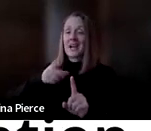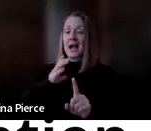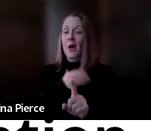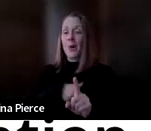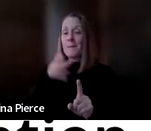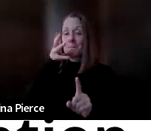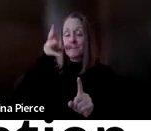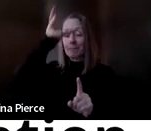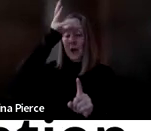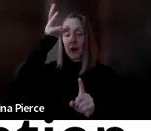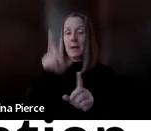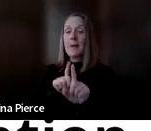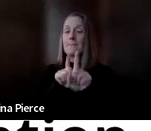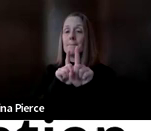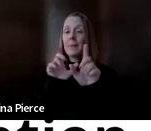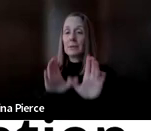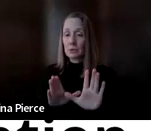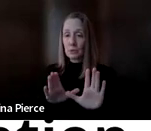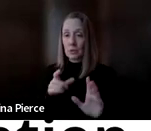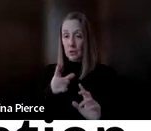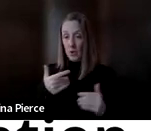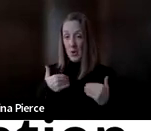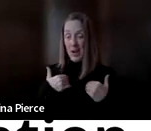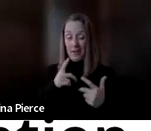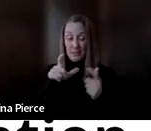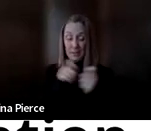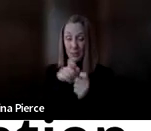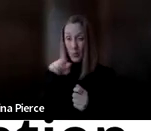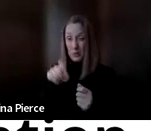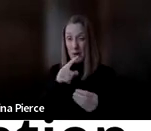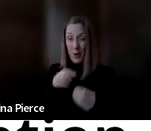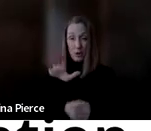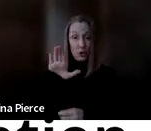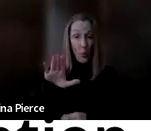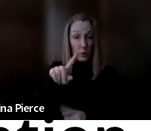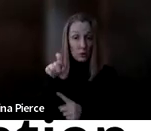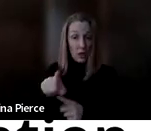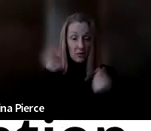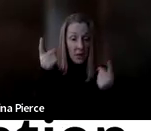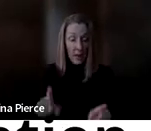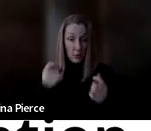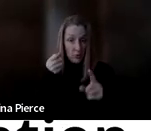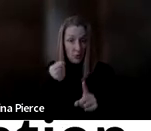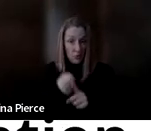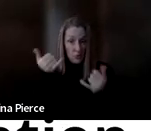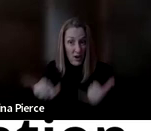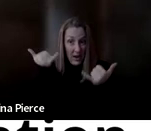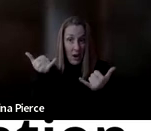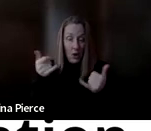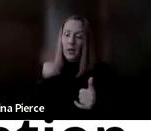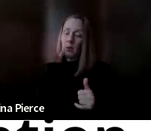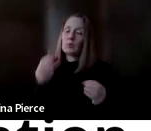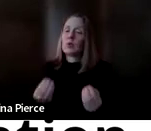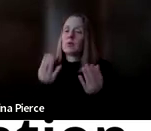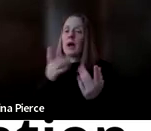live where they serve. You have that specific question about your child and what's going on right now. They provide one on one assistance. They